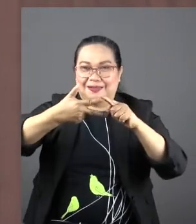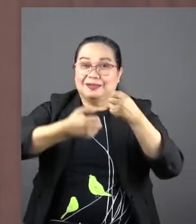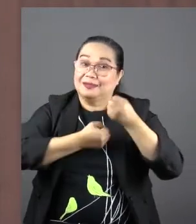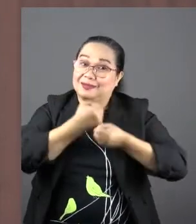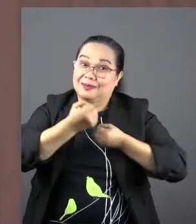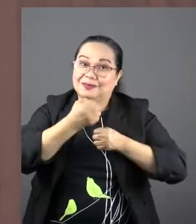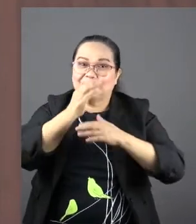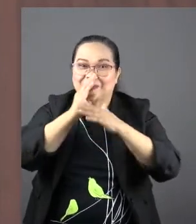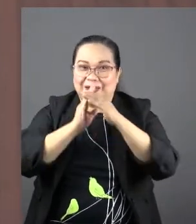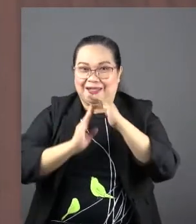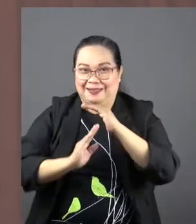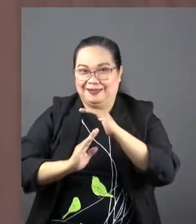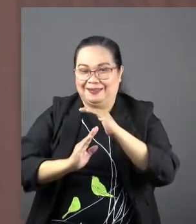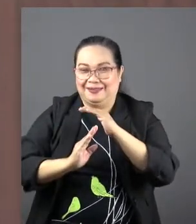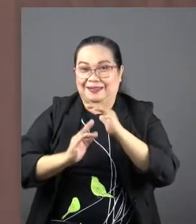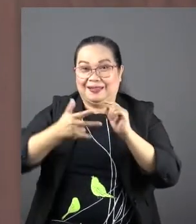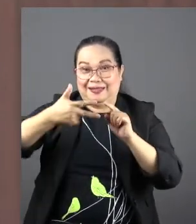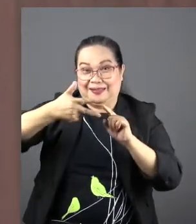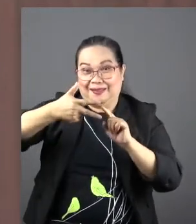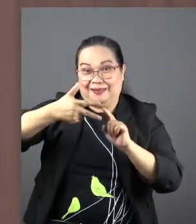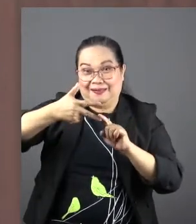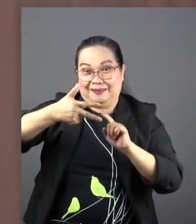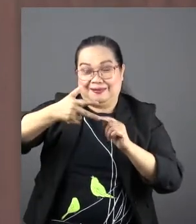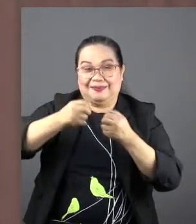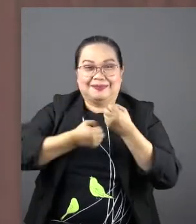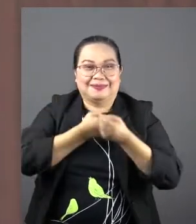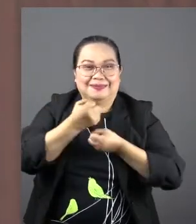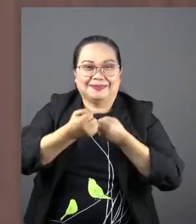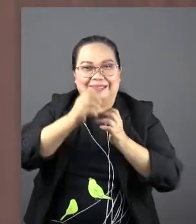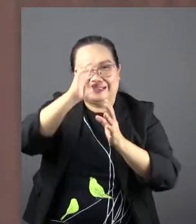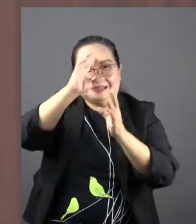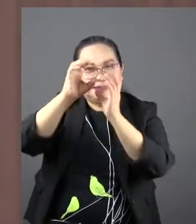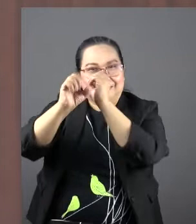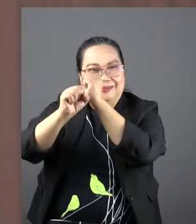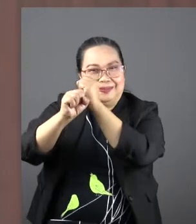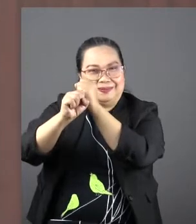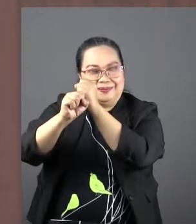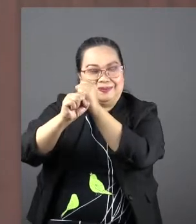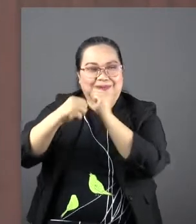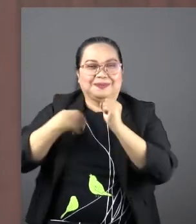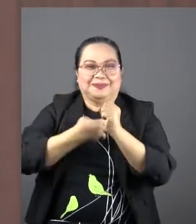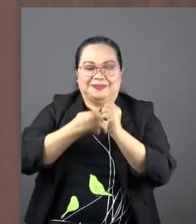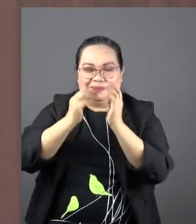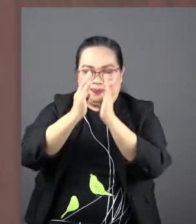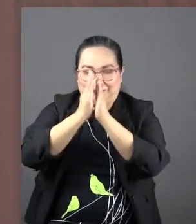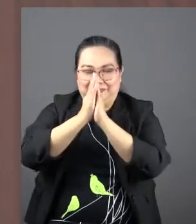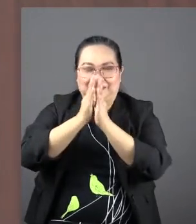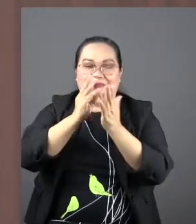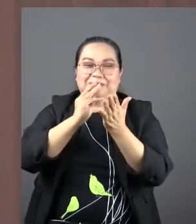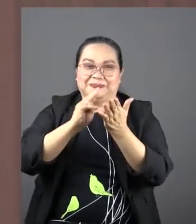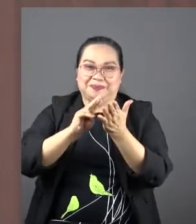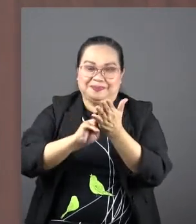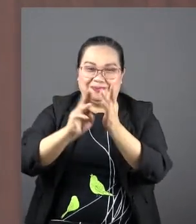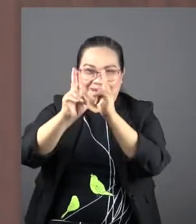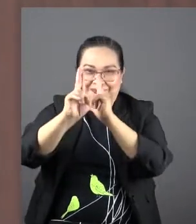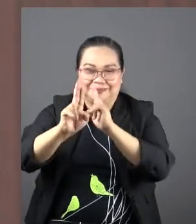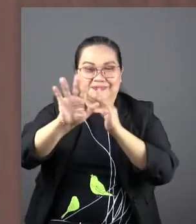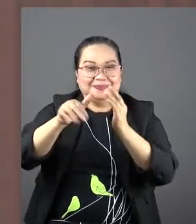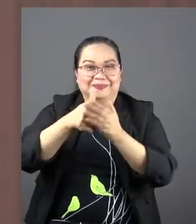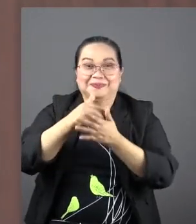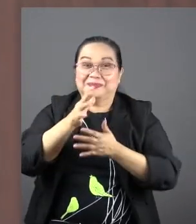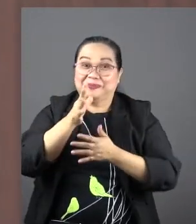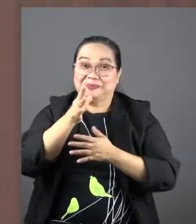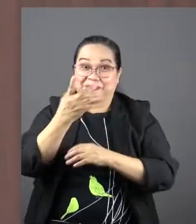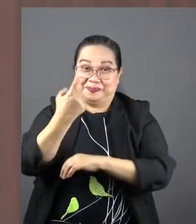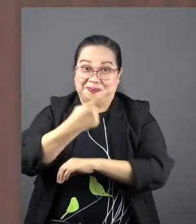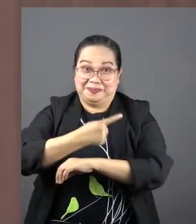humility. And finally, her sacrificial trust. And we pray that our message both honors and inspires all mothers today